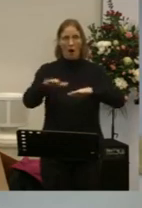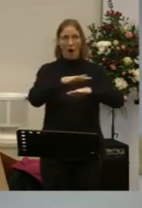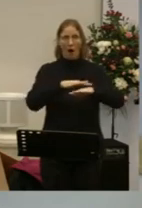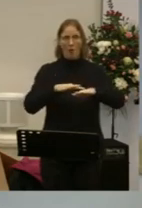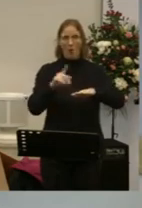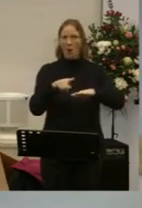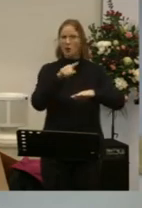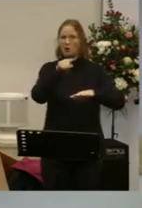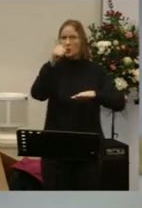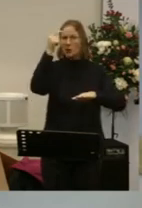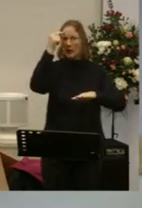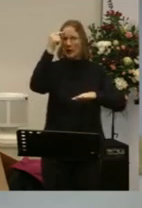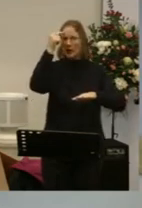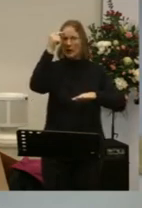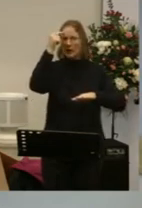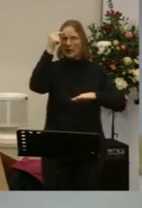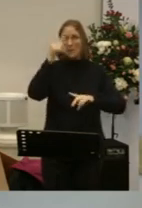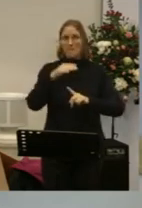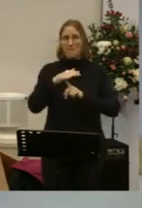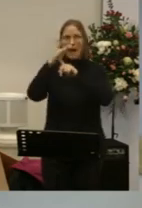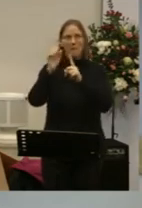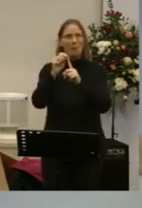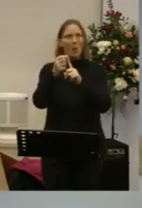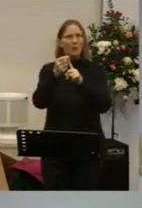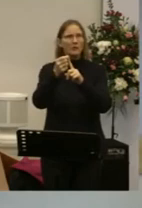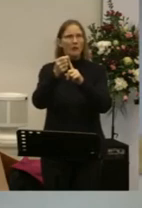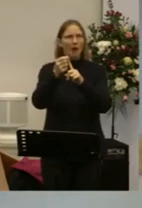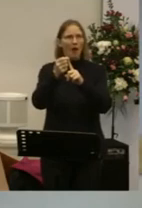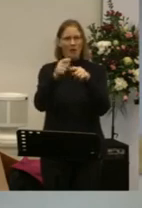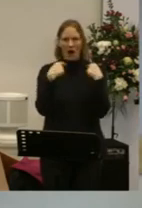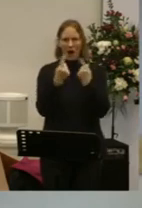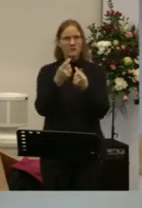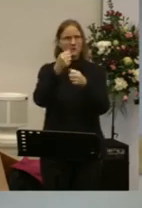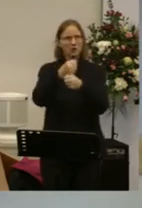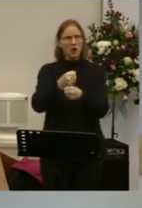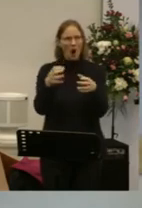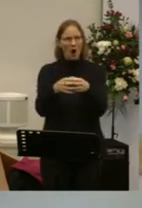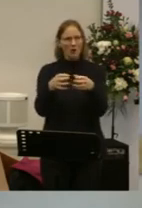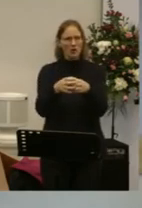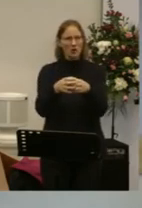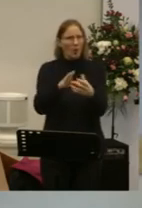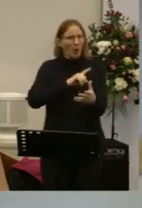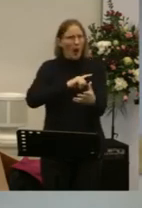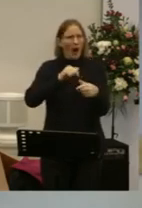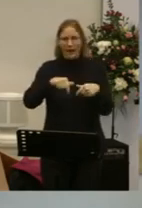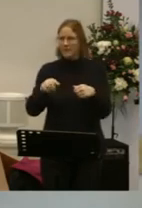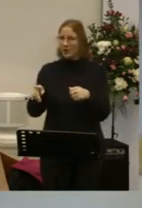Why are we here? Why has God placed us here?